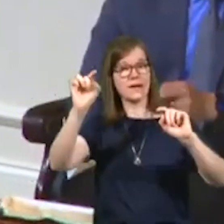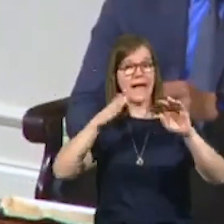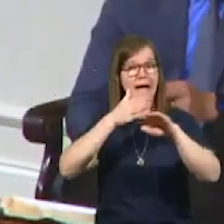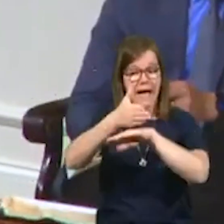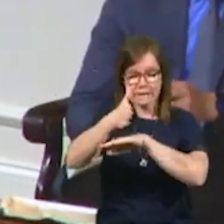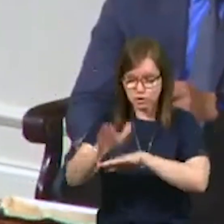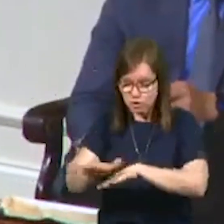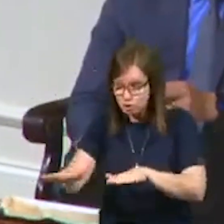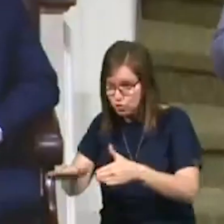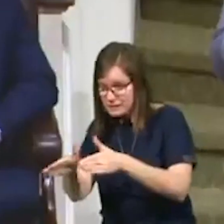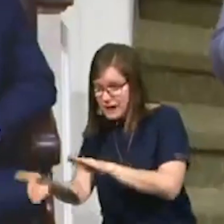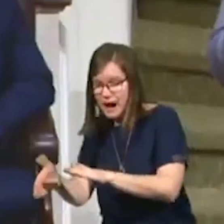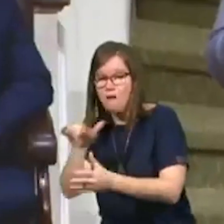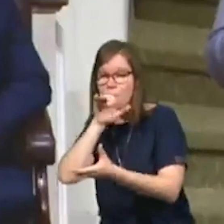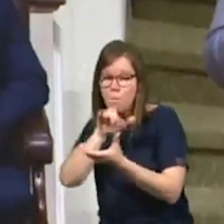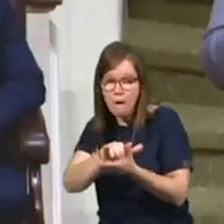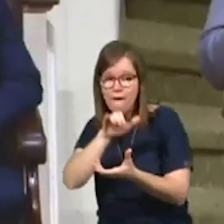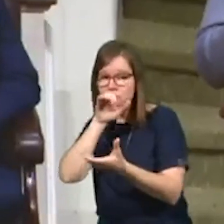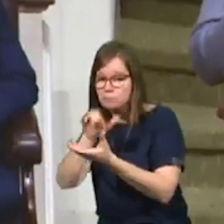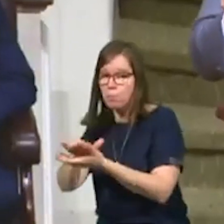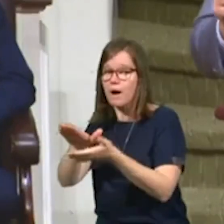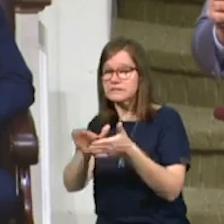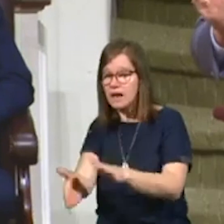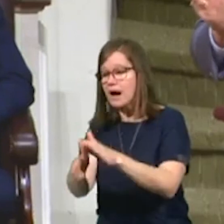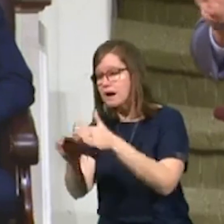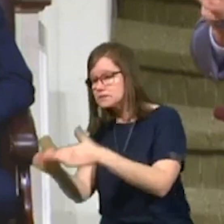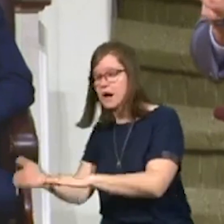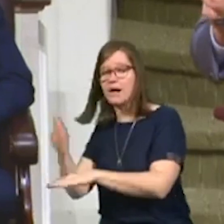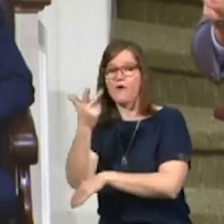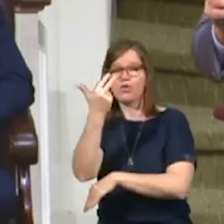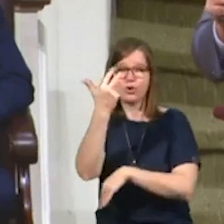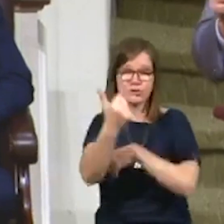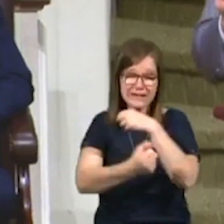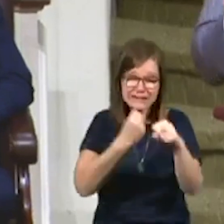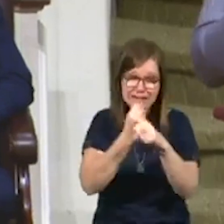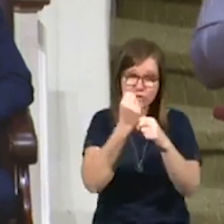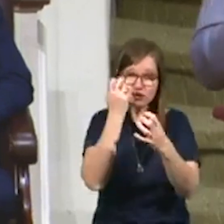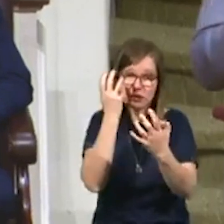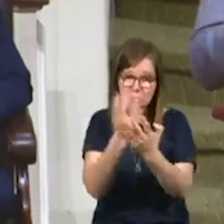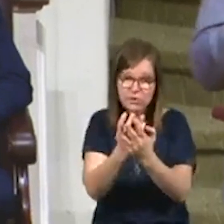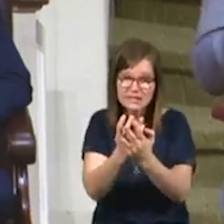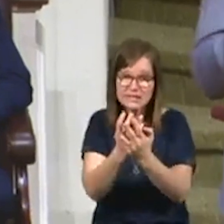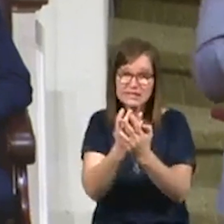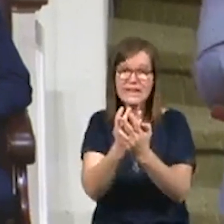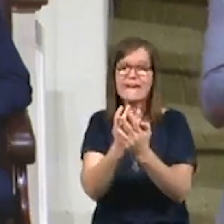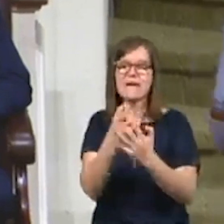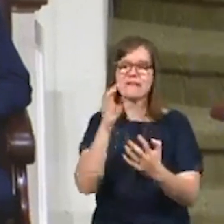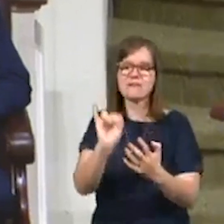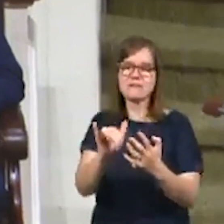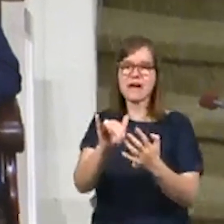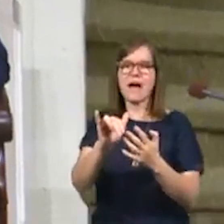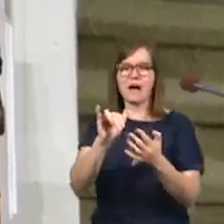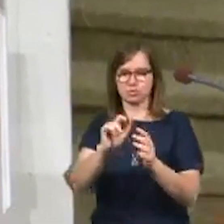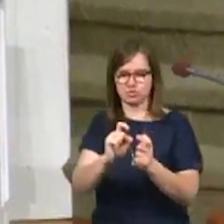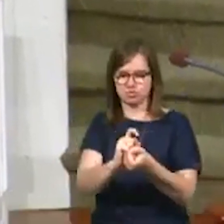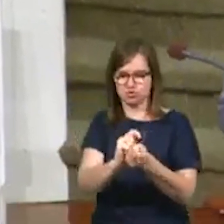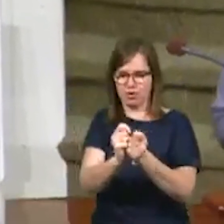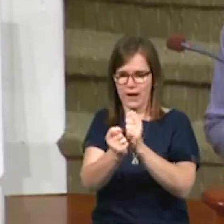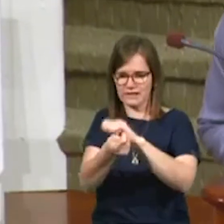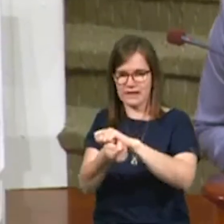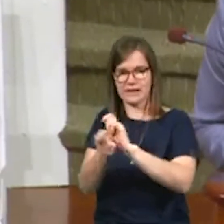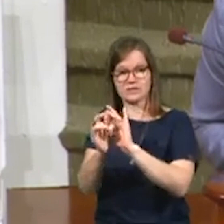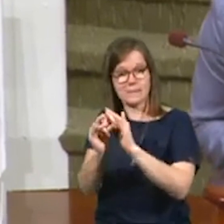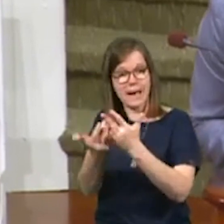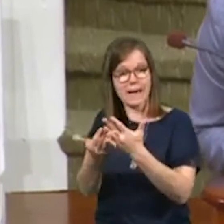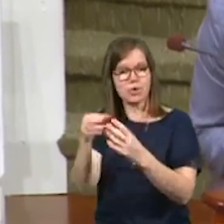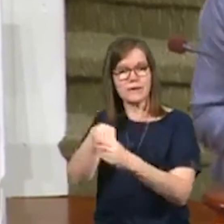children dying, wives dying, 13 years in prison, it was there in prison that he translated the Bible into